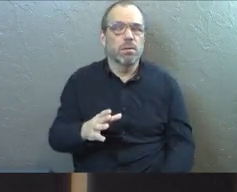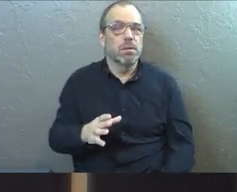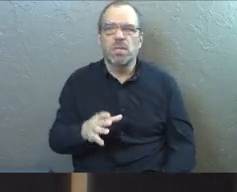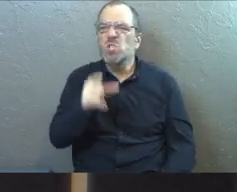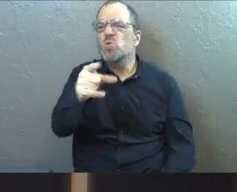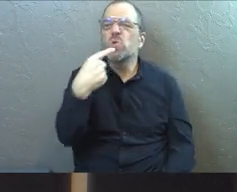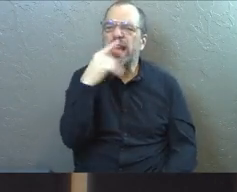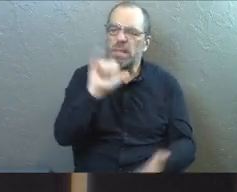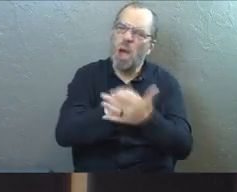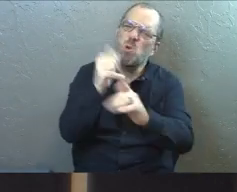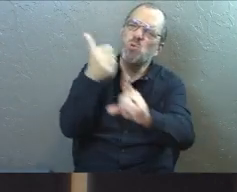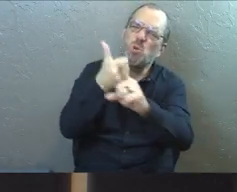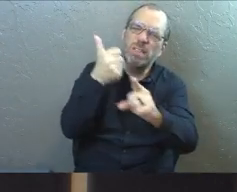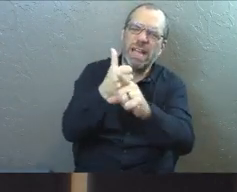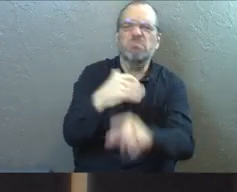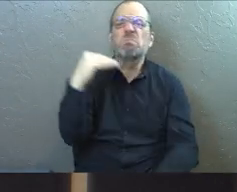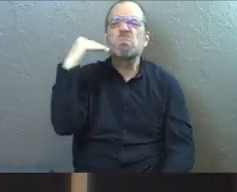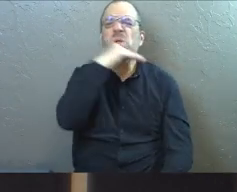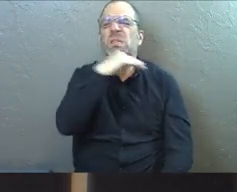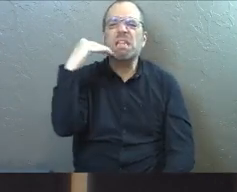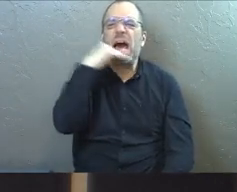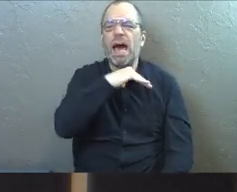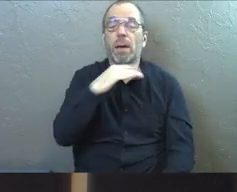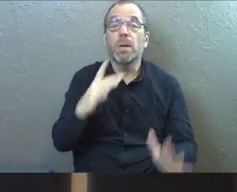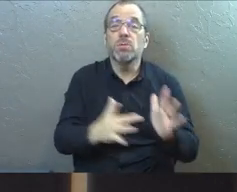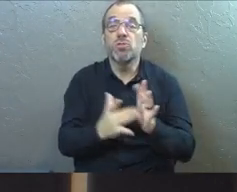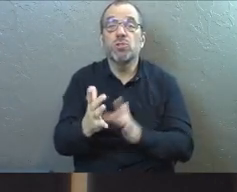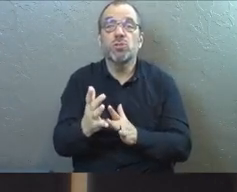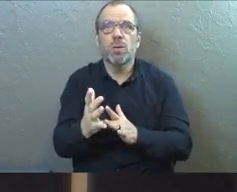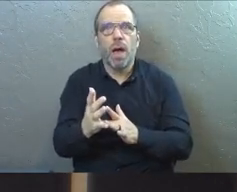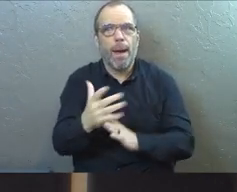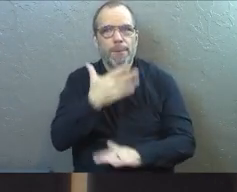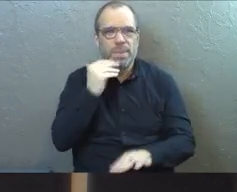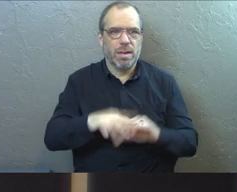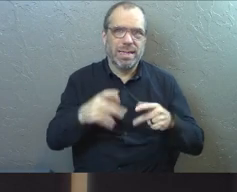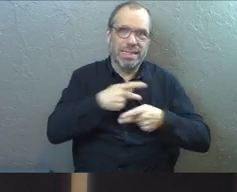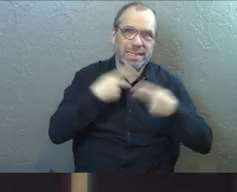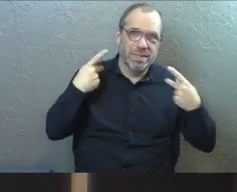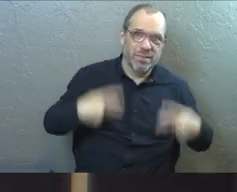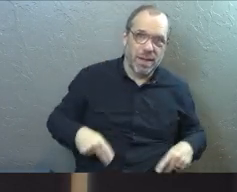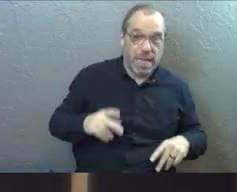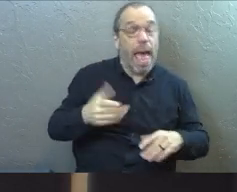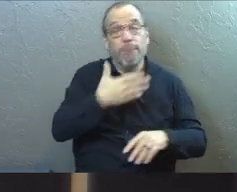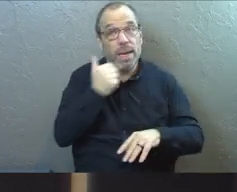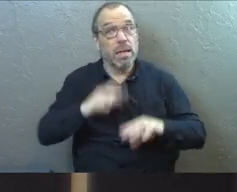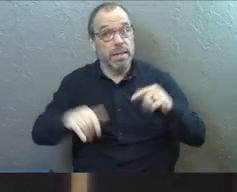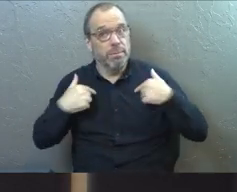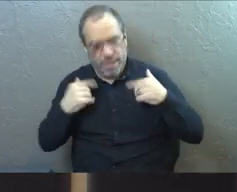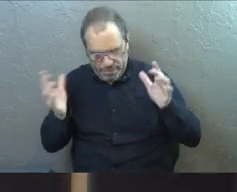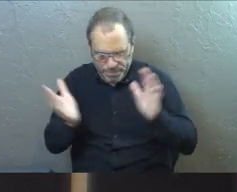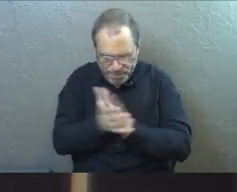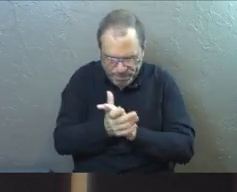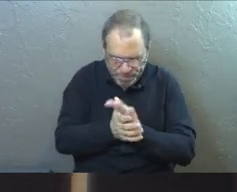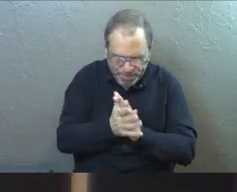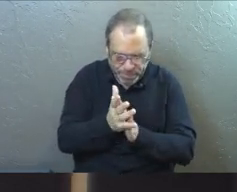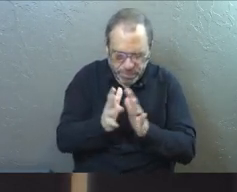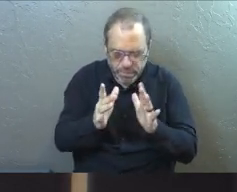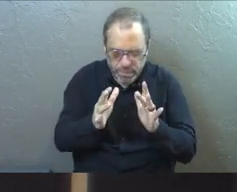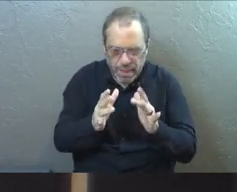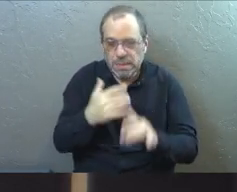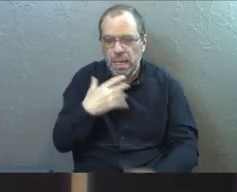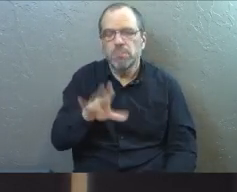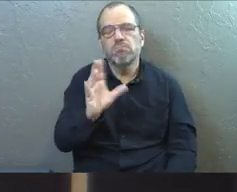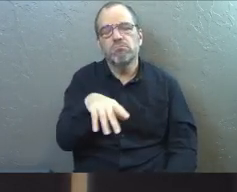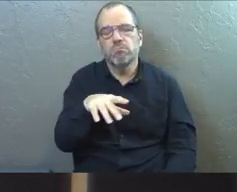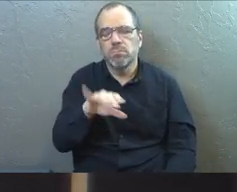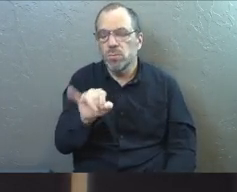not true. You're saying that about yourself. It's not valid. But Jesus being so much better in these situations than I am is not thrown off by this. And